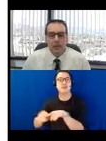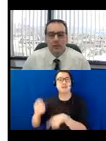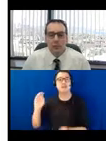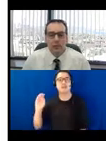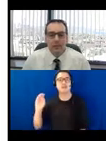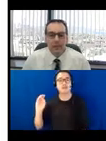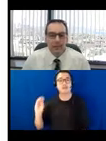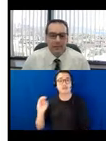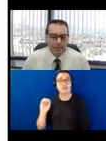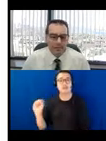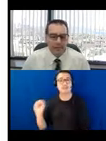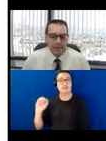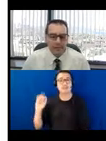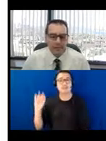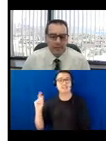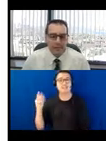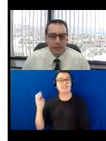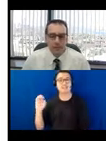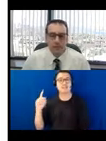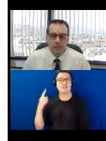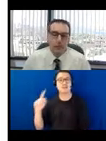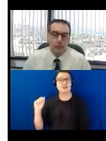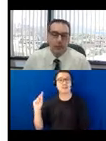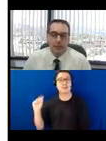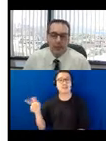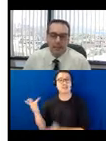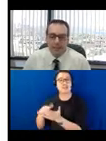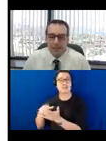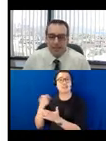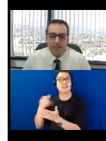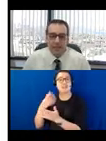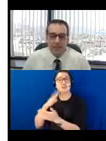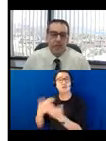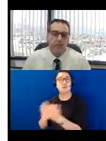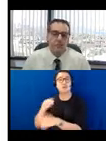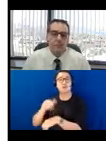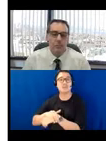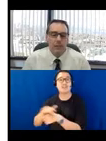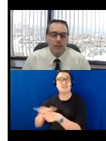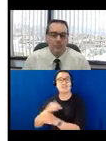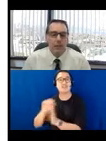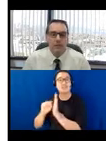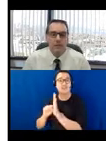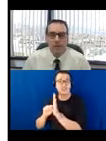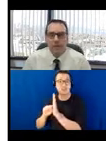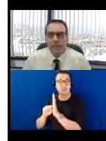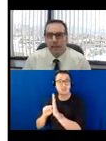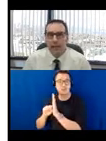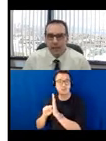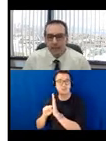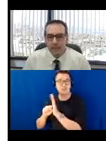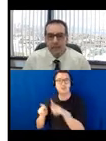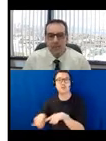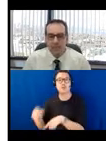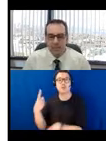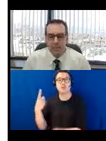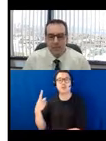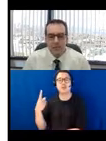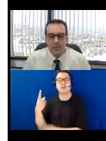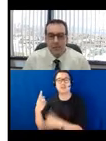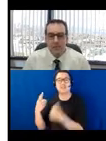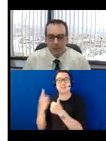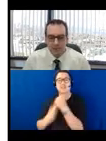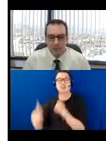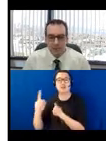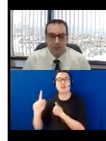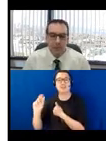New England ADA center which covers the New England ADA states and serves as one of the 10 ADA information centers